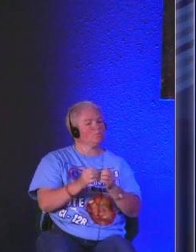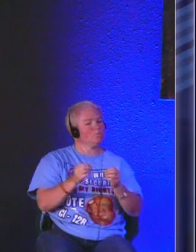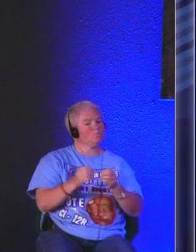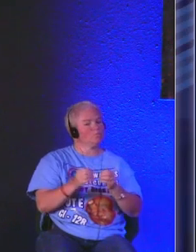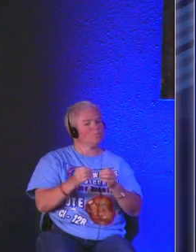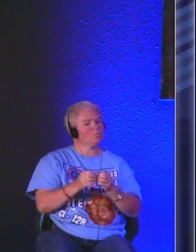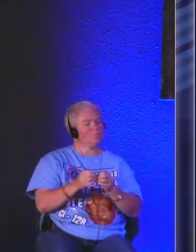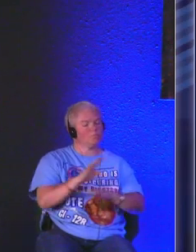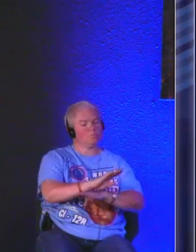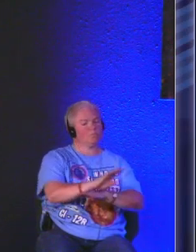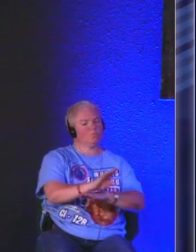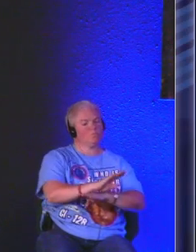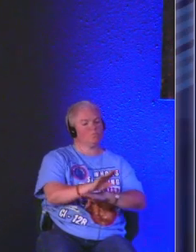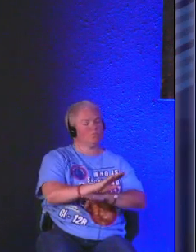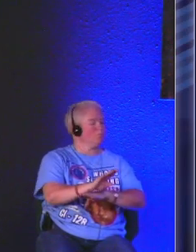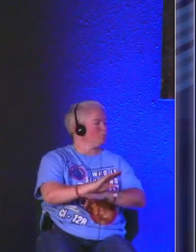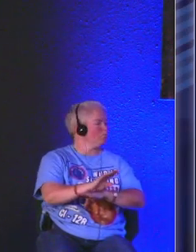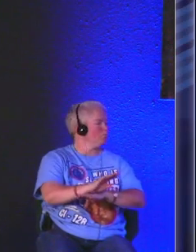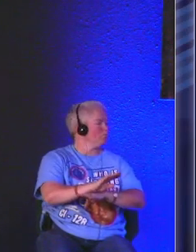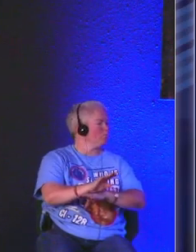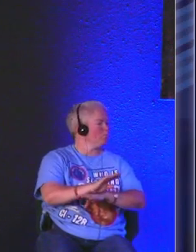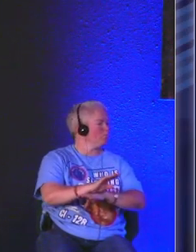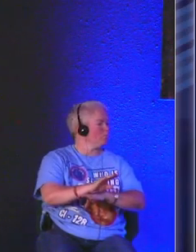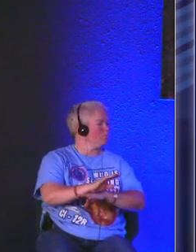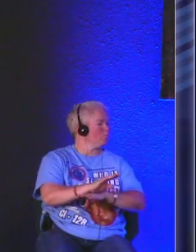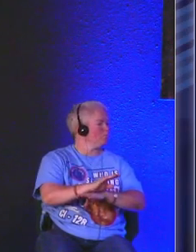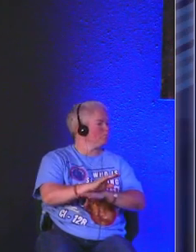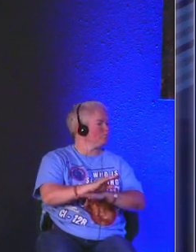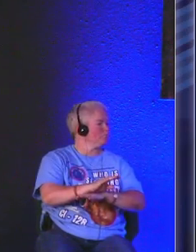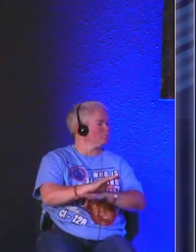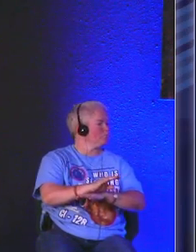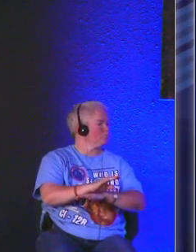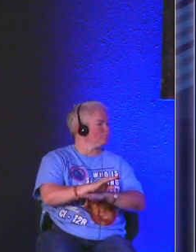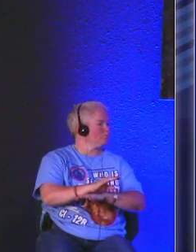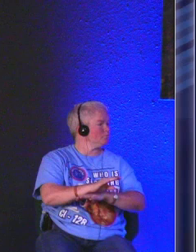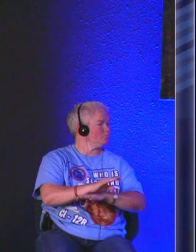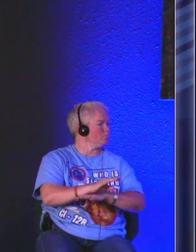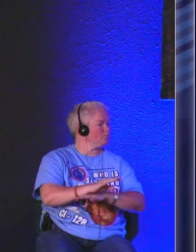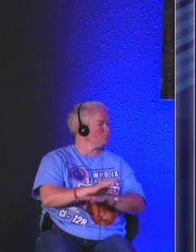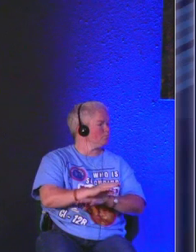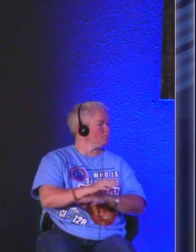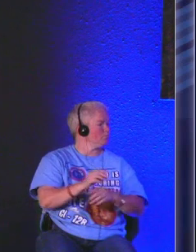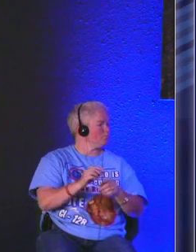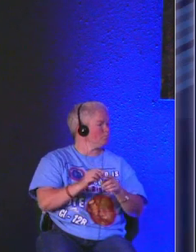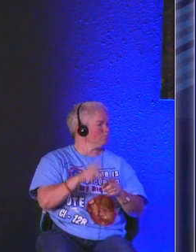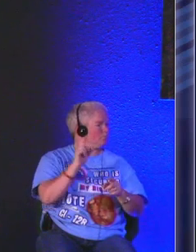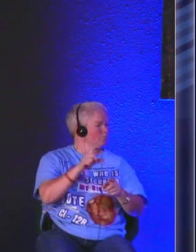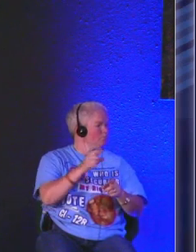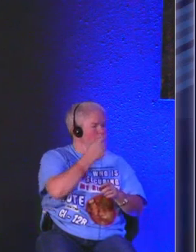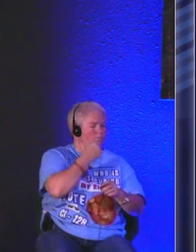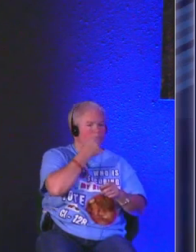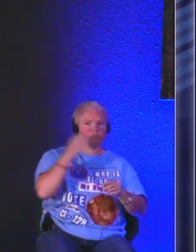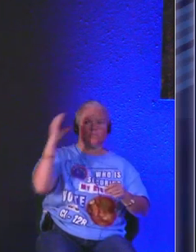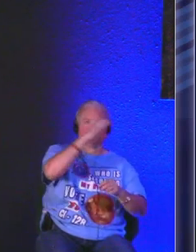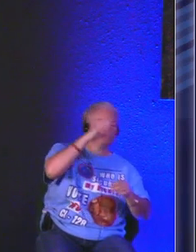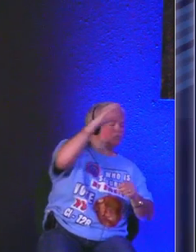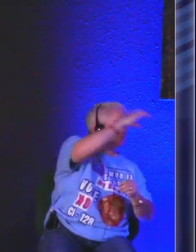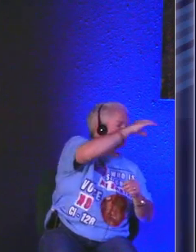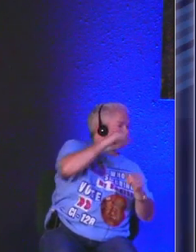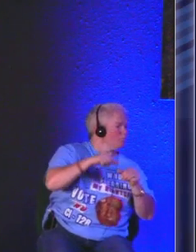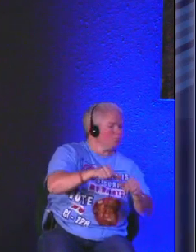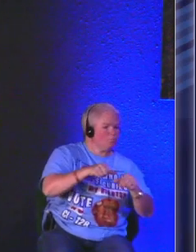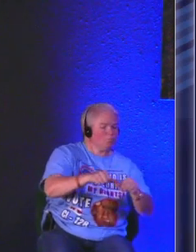much busyness so much busyness and there are those out there and they seek to